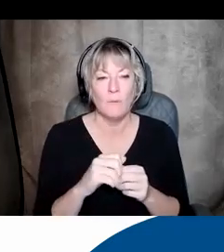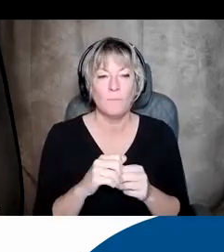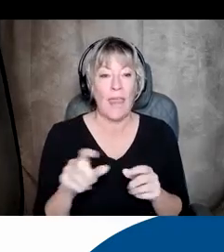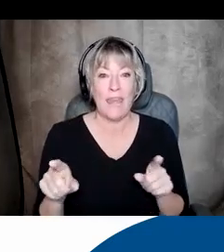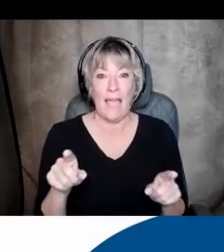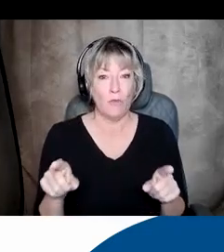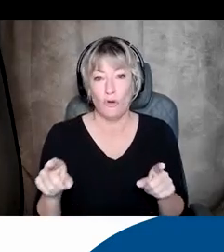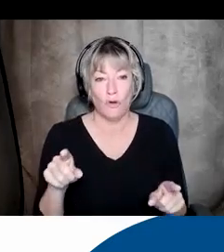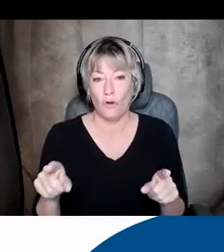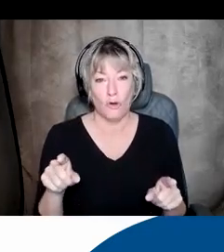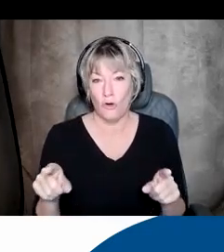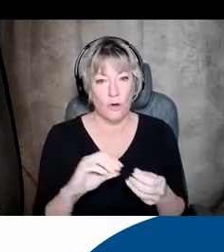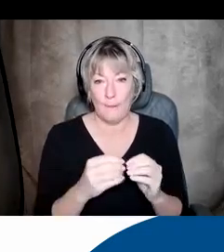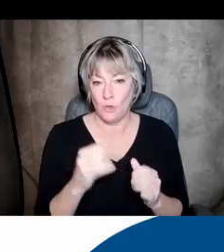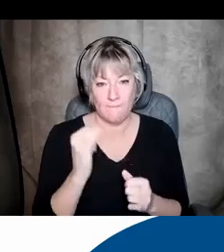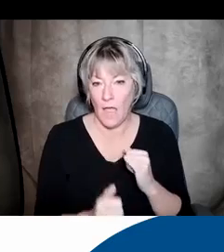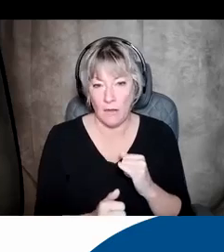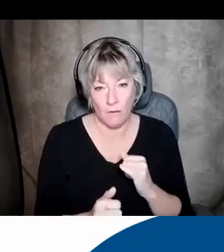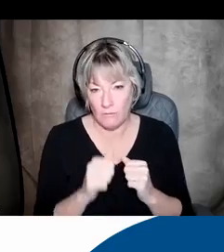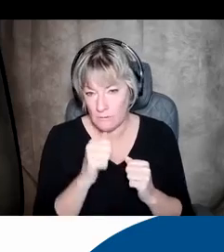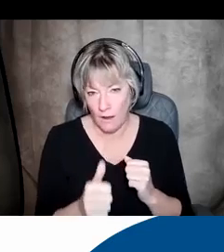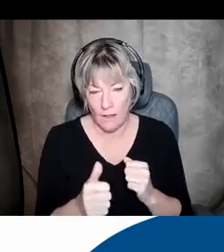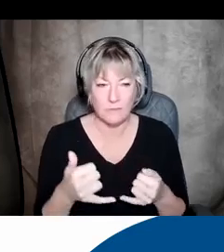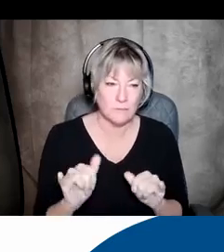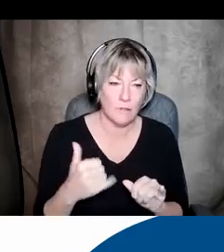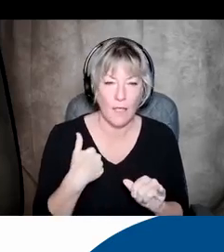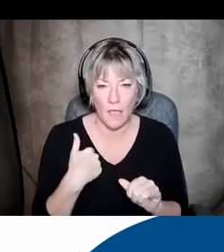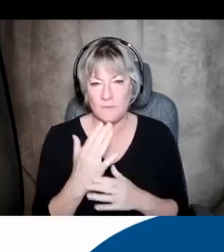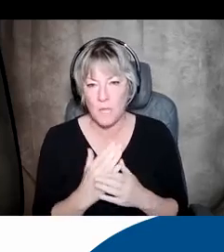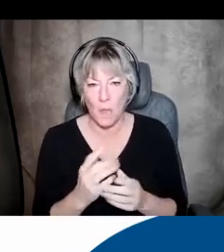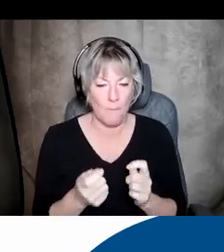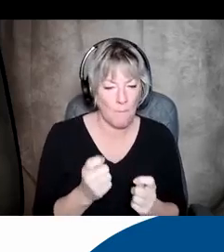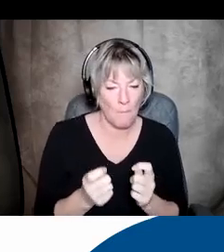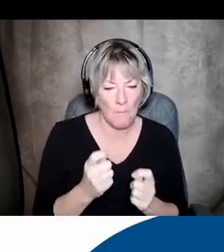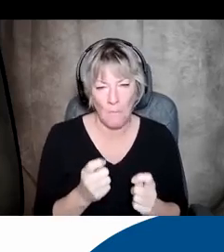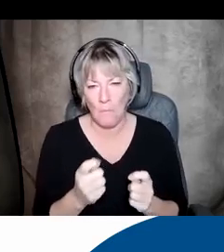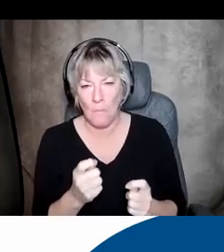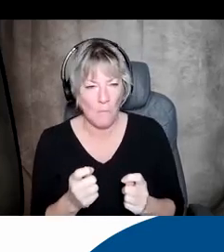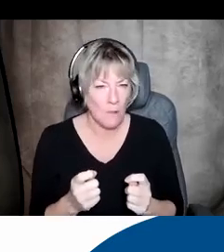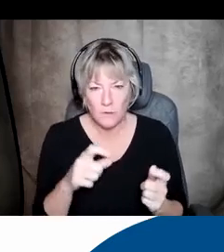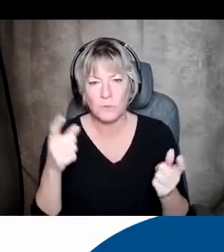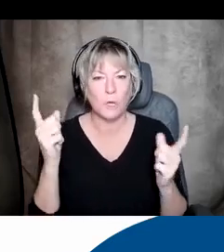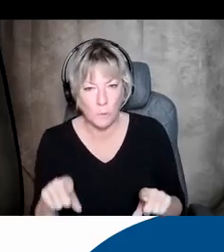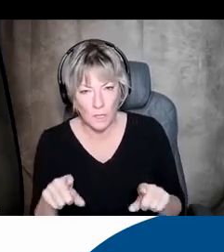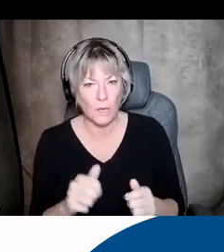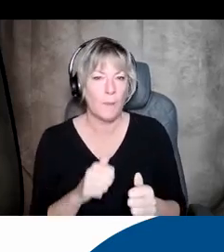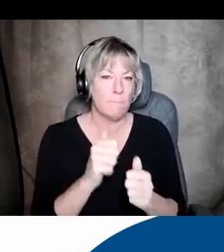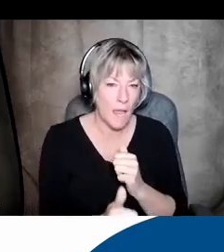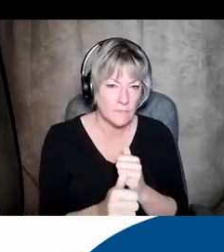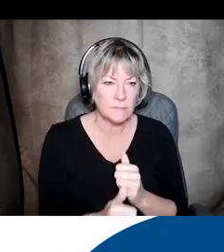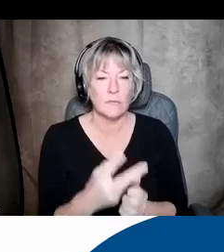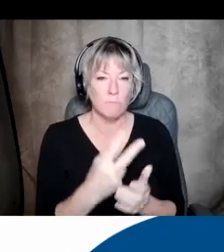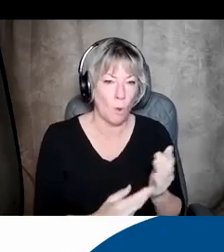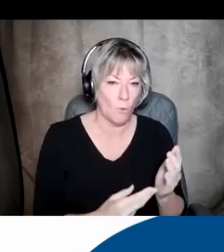of these sets of numbers are final. They still have a bit of ways to go before they can find agreement, pass the same bill in both